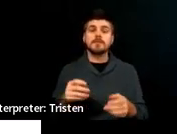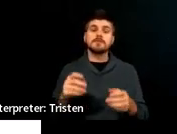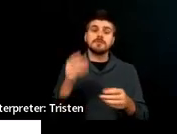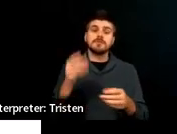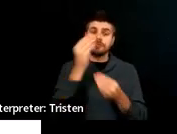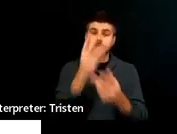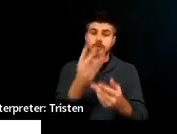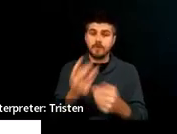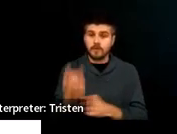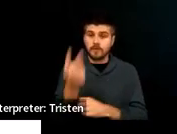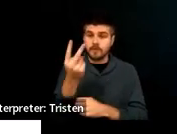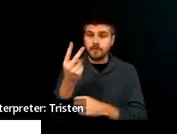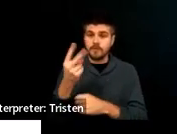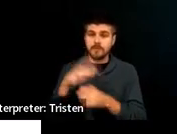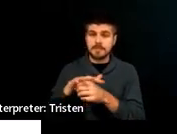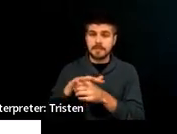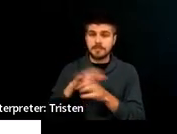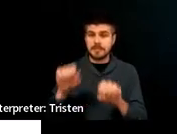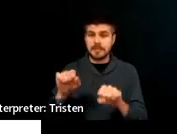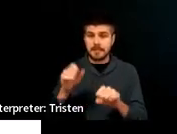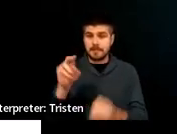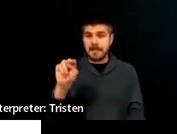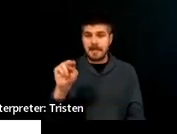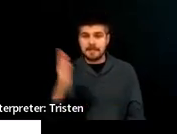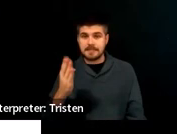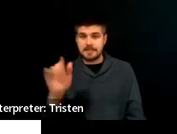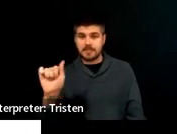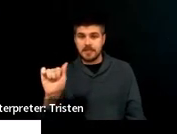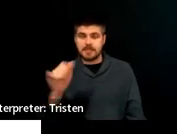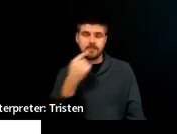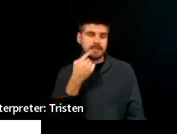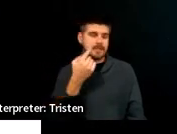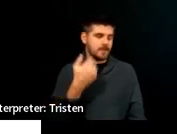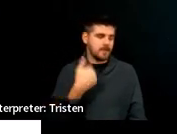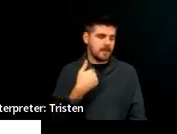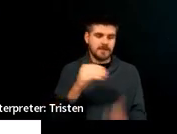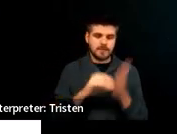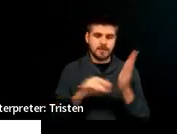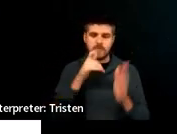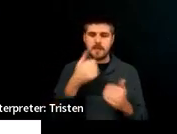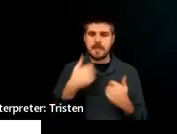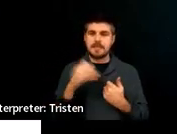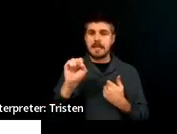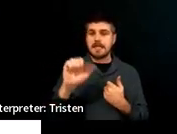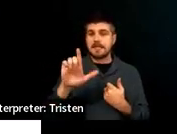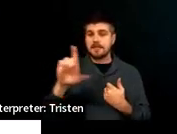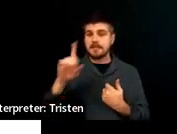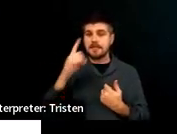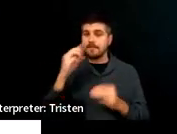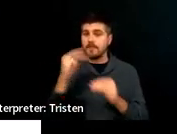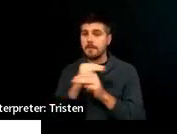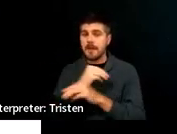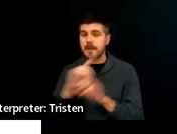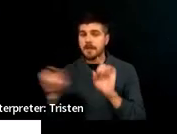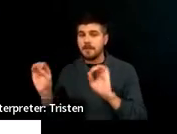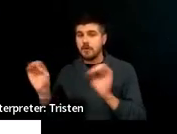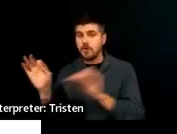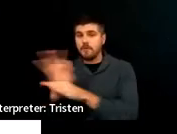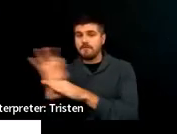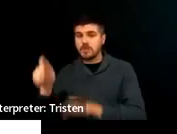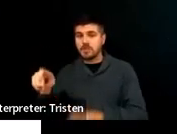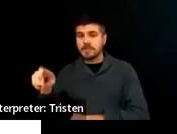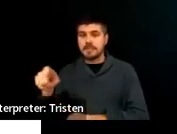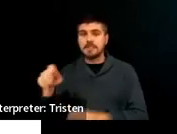have a child, you know, who has SLD and math, for instance, and doesn't have functional needs, you can put